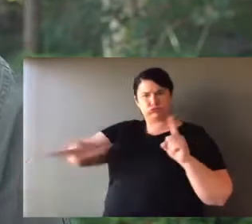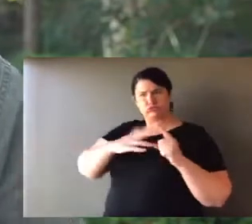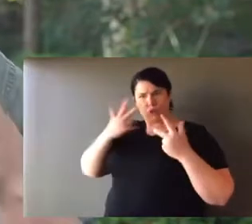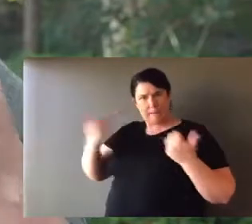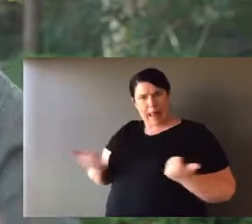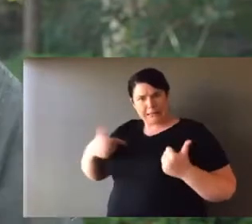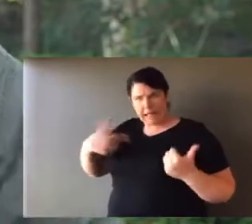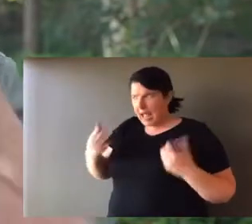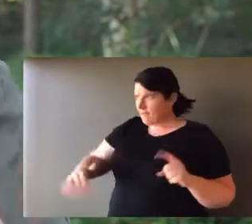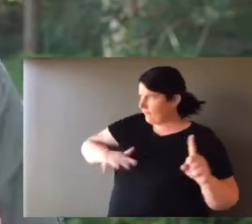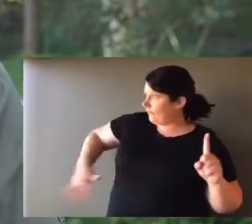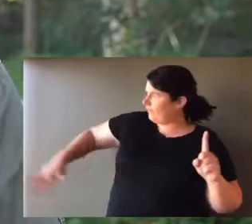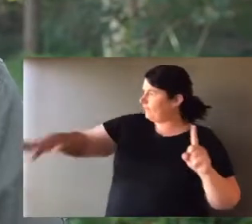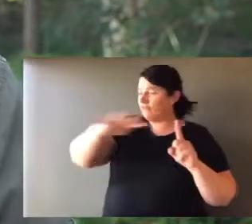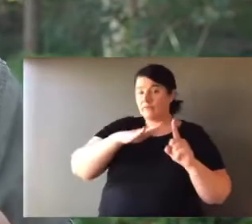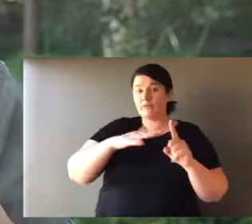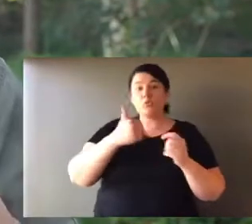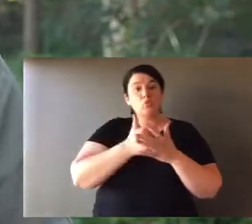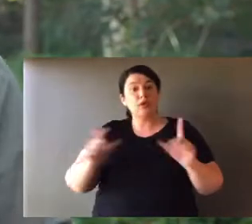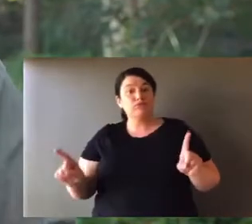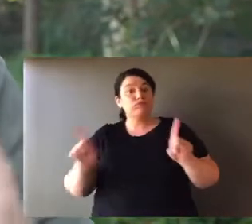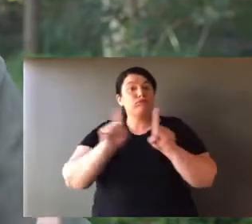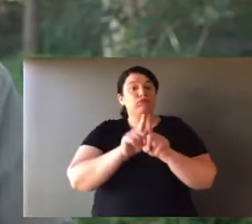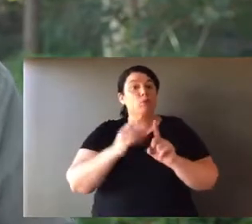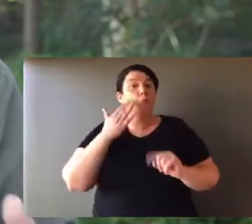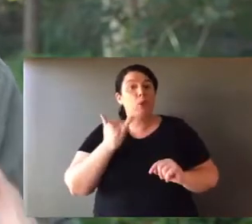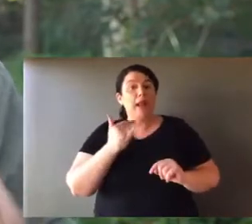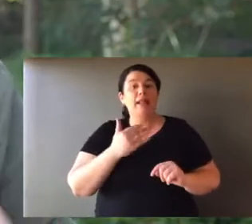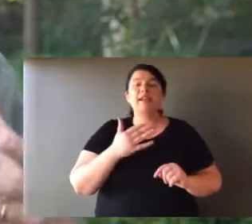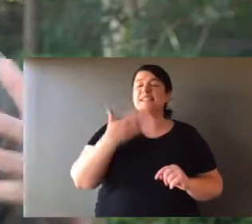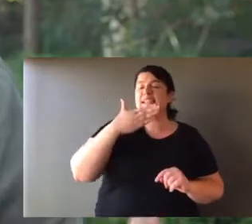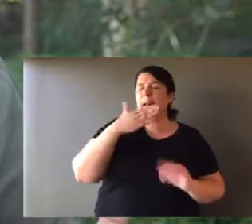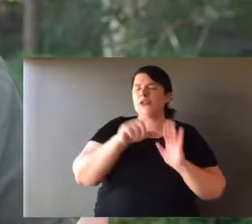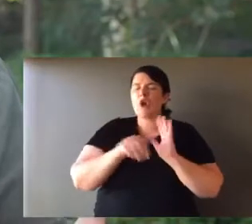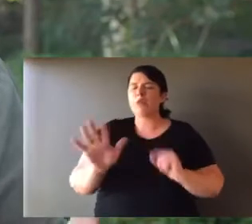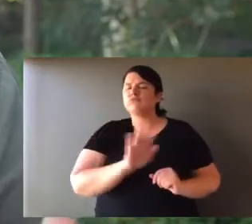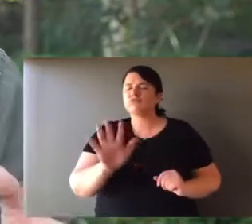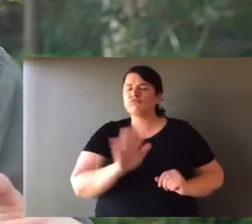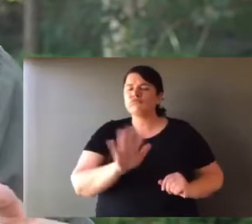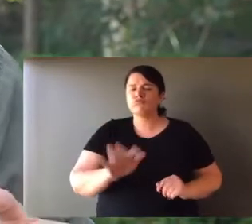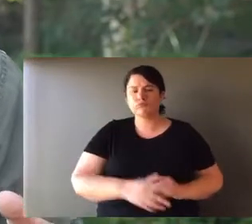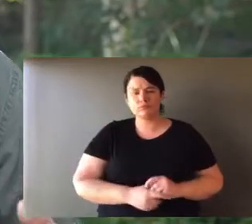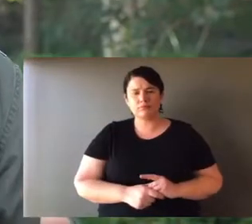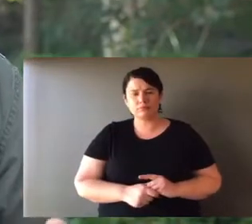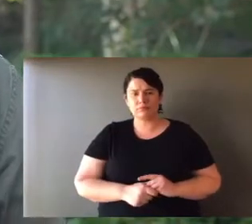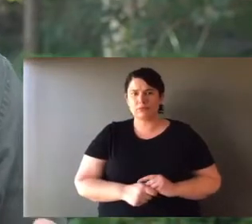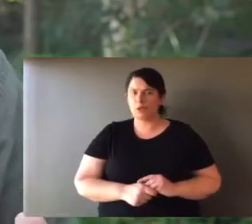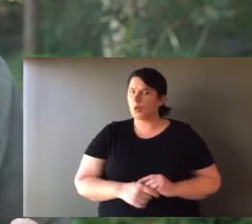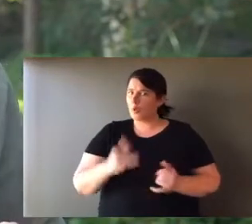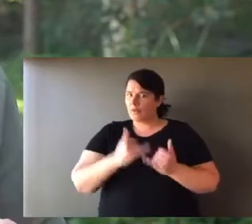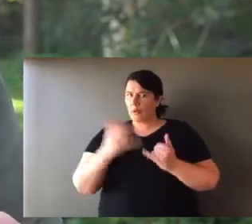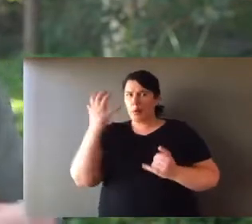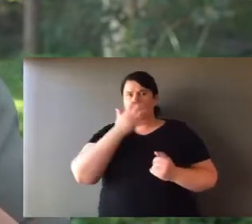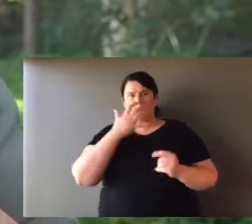great male because he's got that territory. Now when it comes time to mate, and koalas typically mate through mid to late summer.